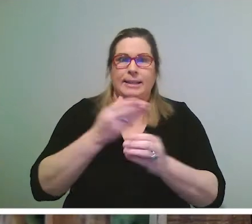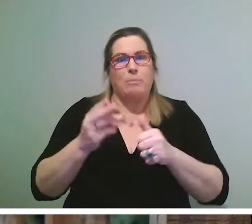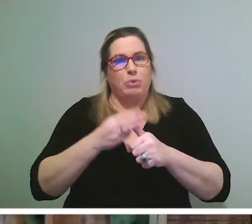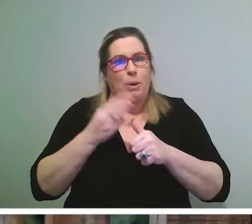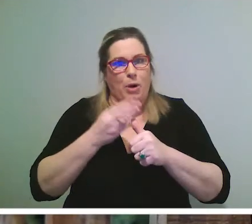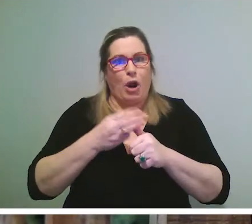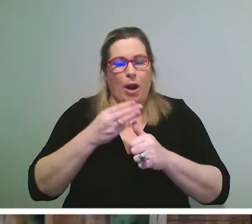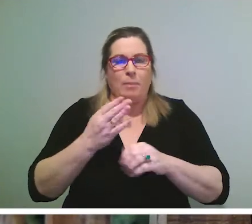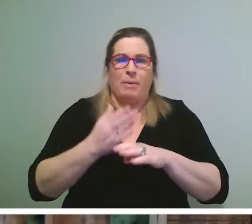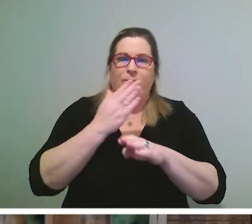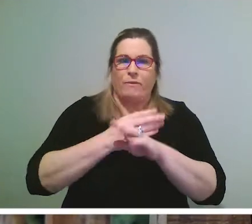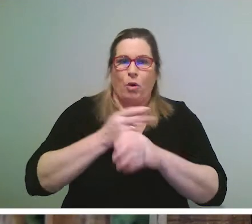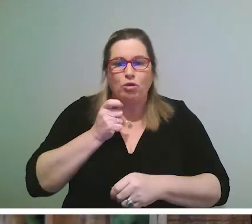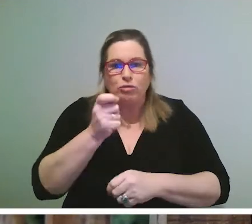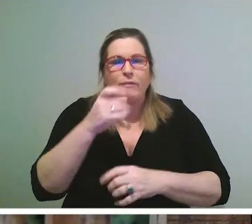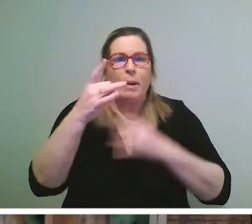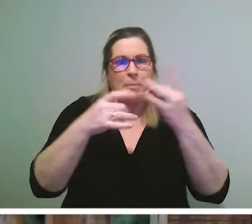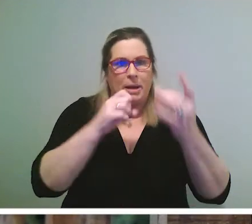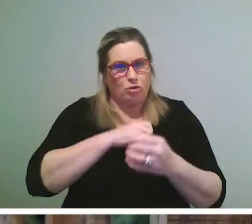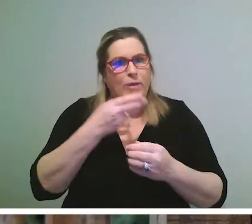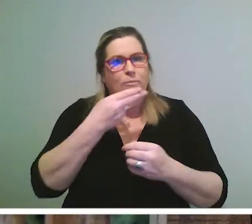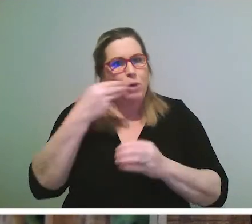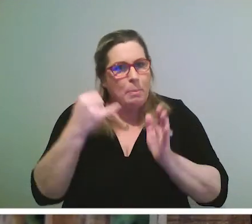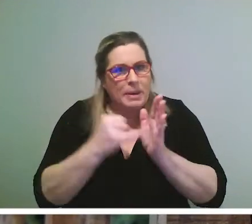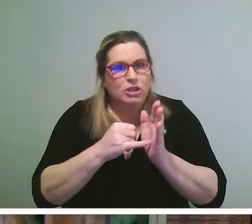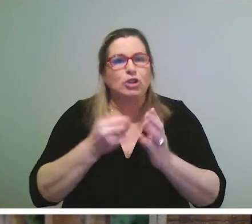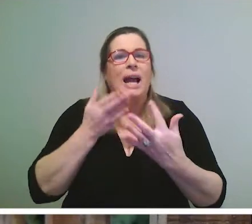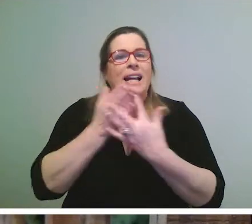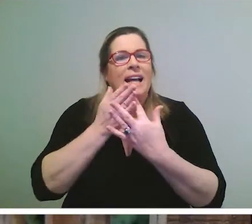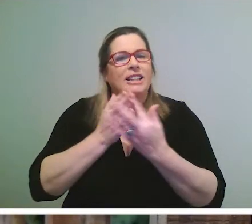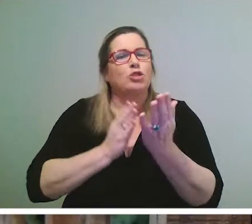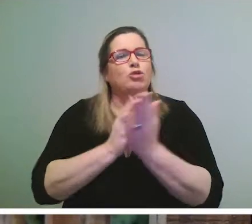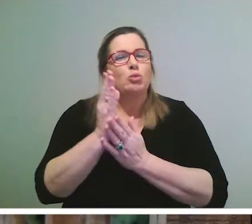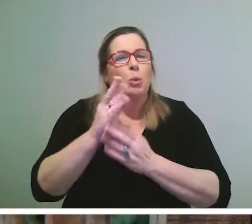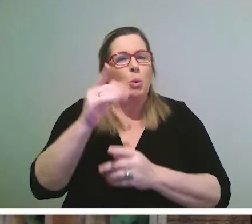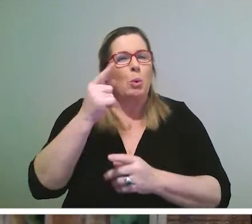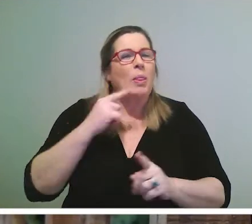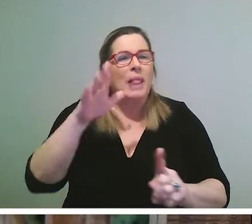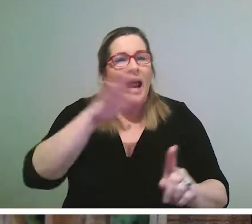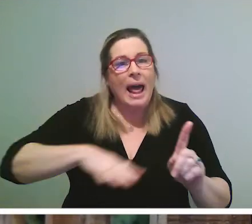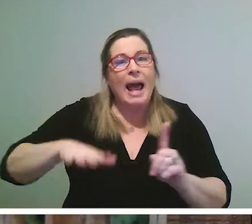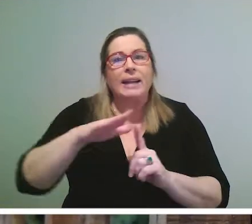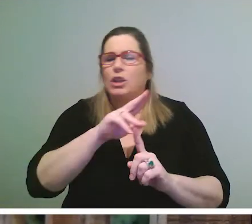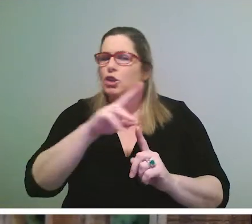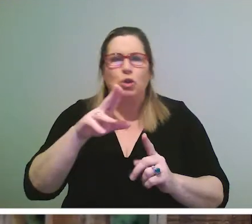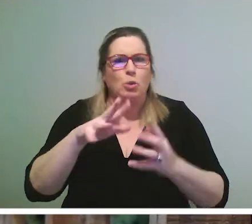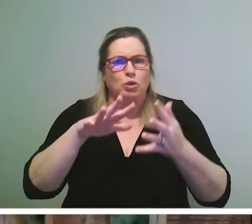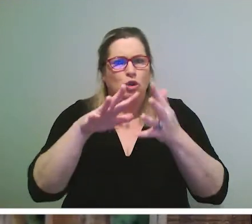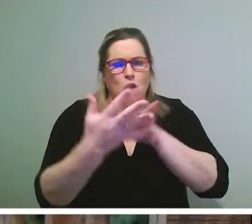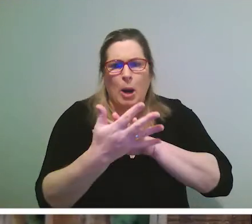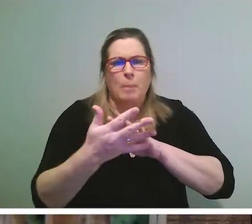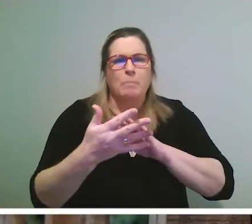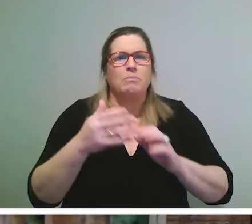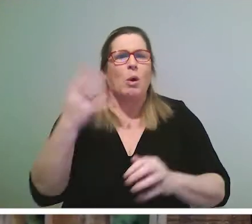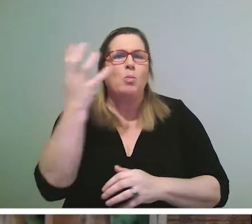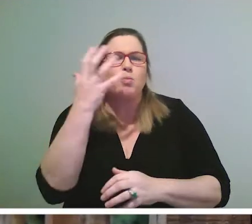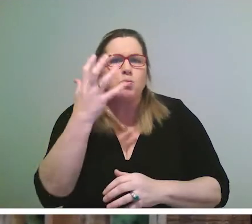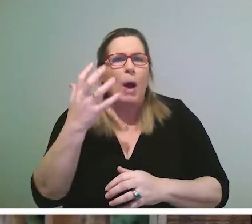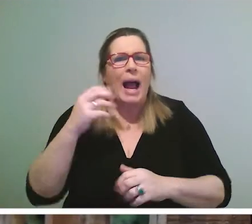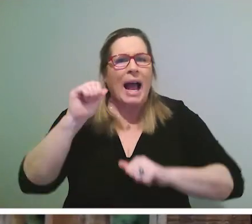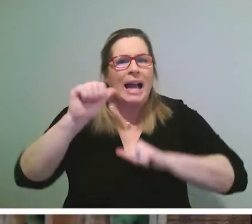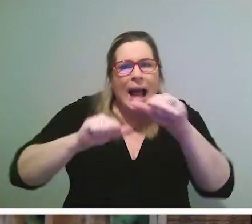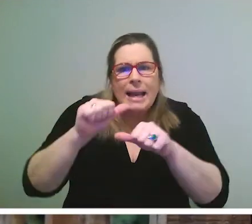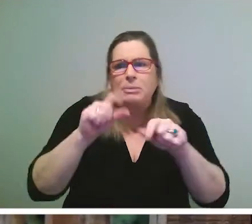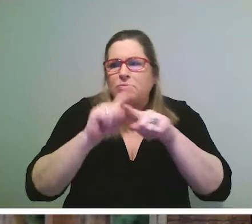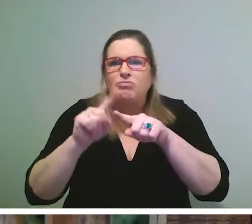sure to check that you have permission to fish where you're heading and access through the land. Aim to prevent the disturbance of wildlife and spread an invasive species